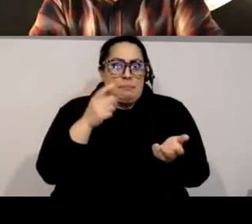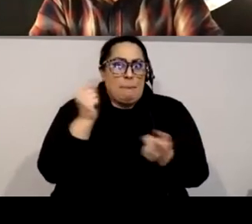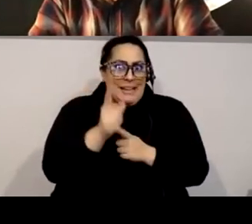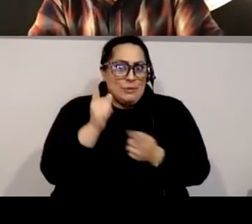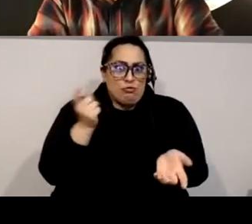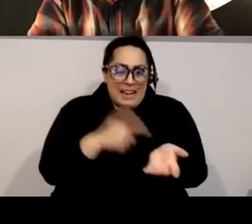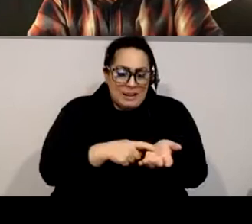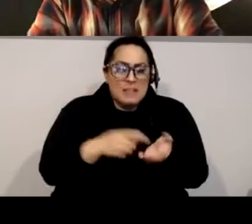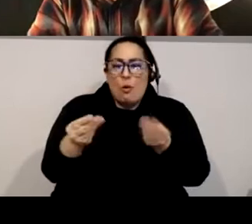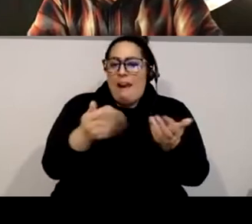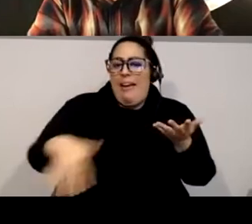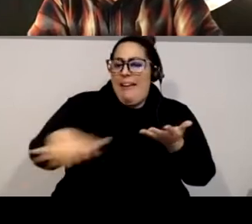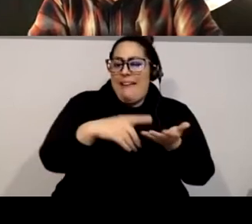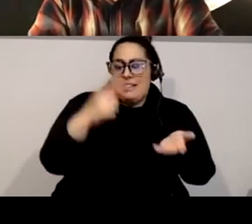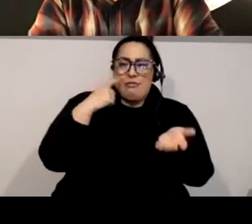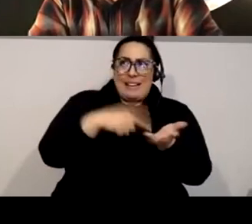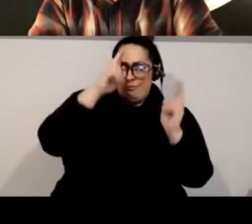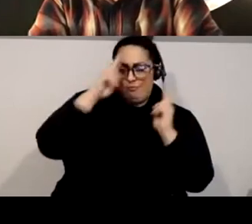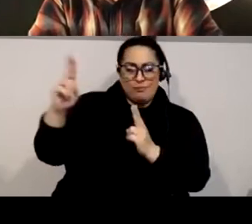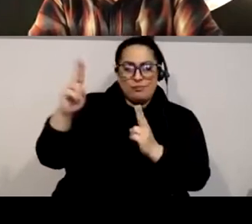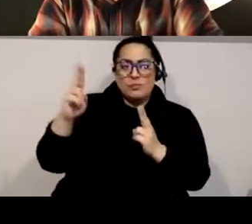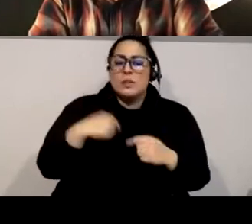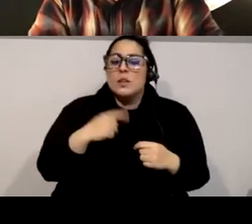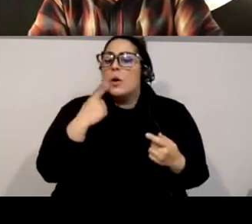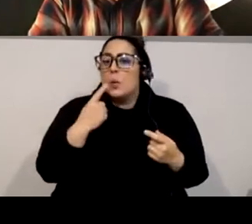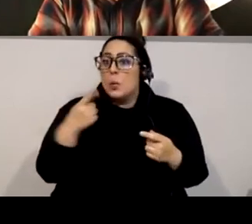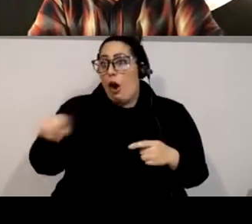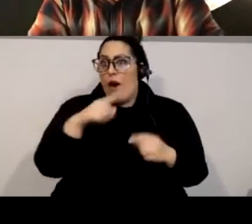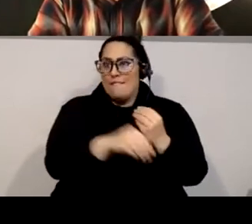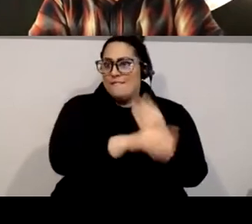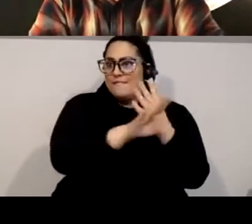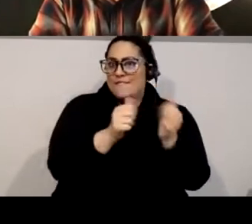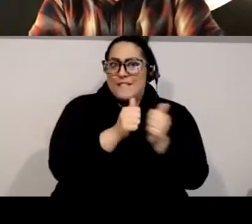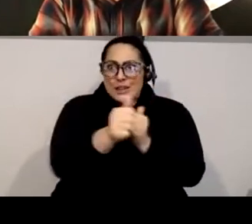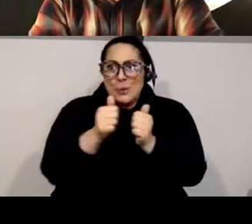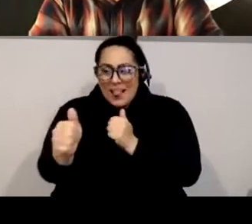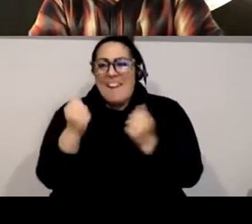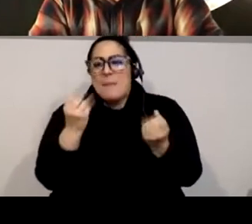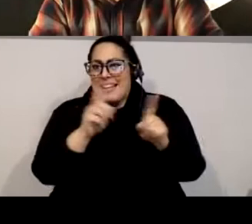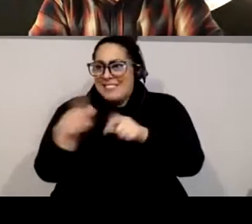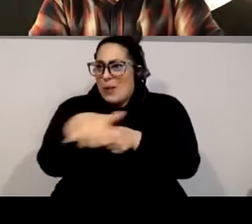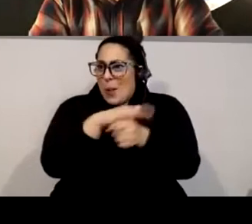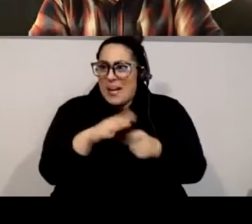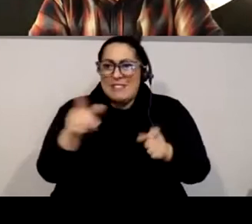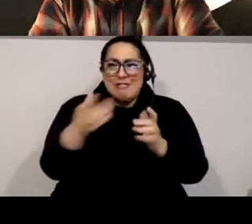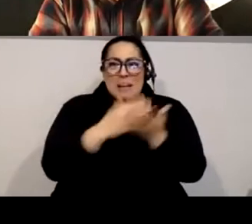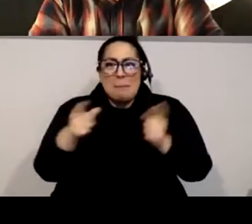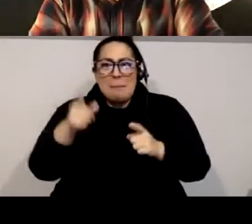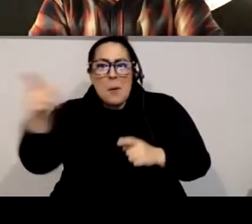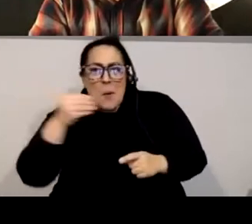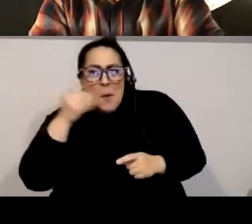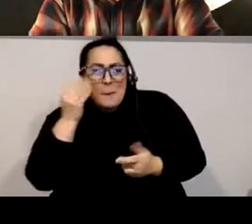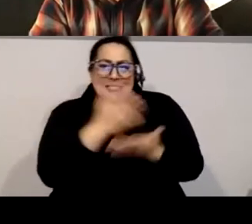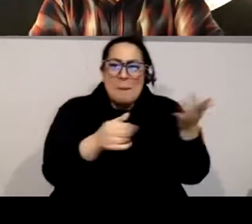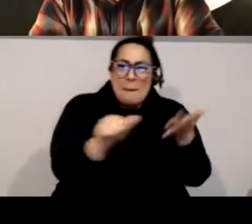relationships to place. We are gathered virtually in many locations at once. I have no idea where, but I'll note that some of us are in Manhattan,